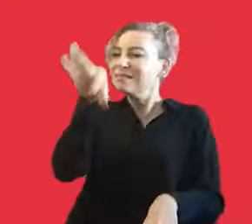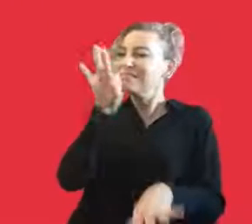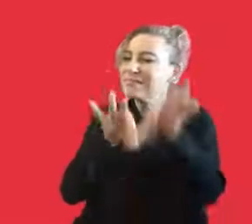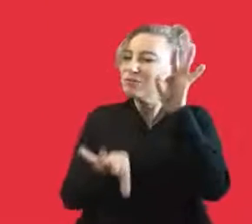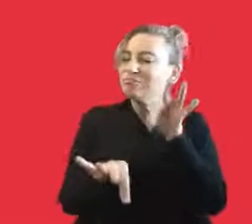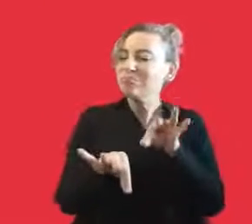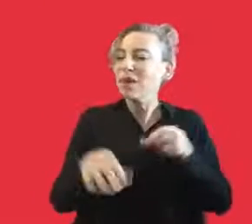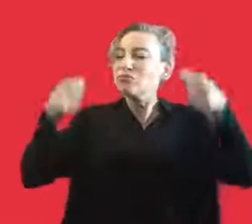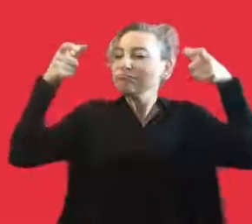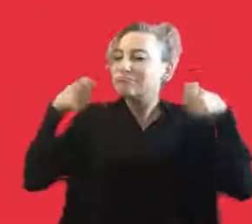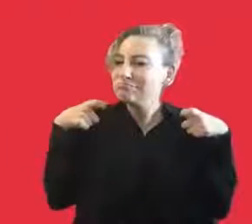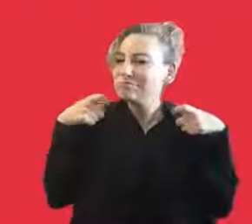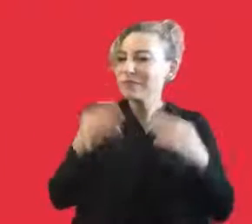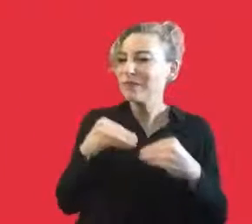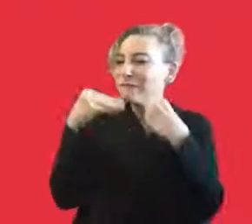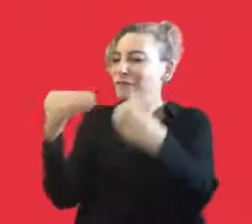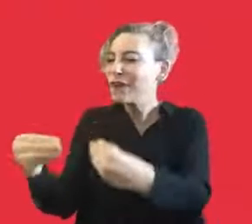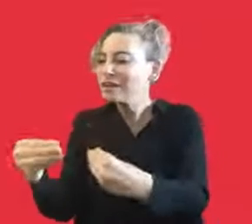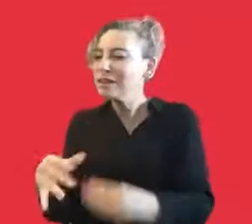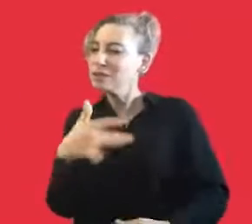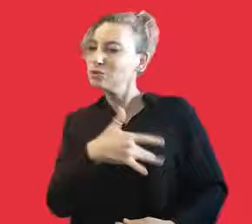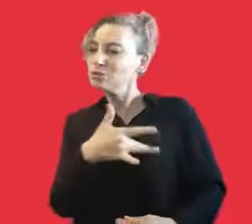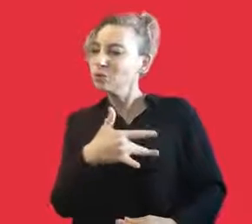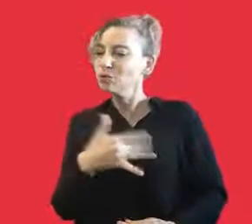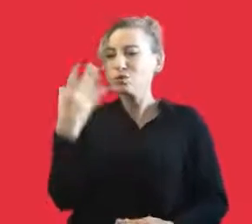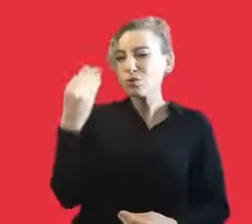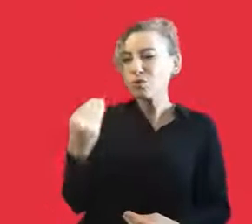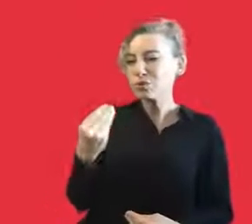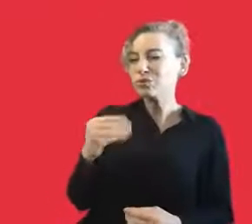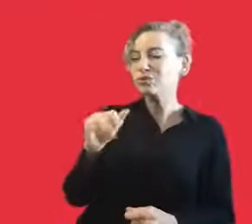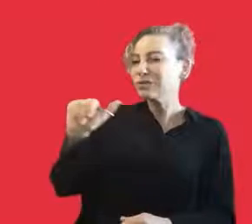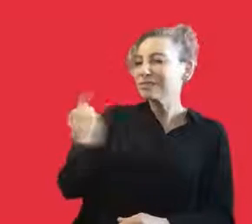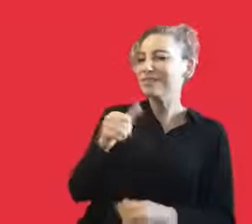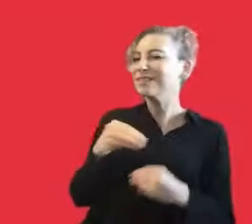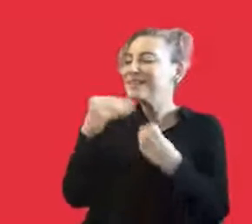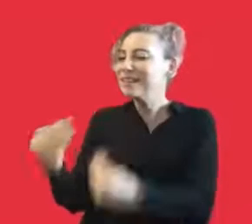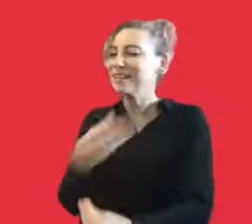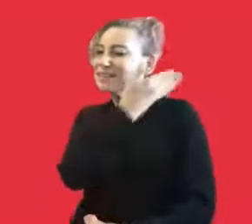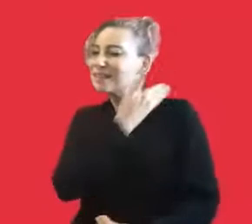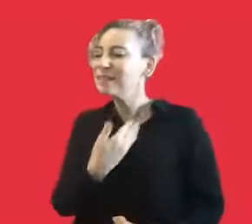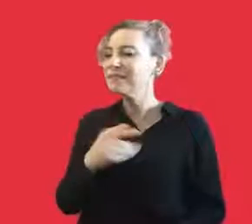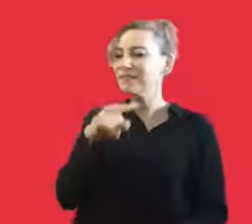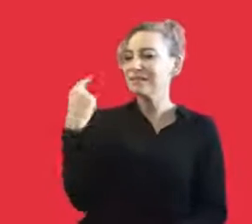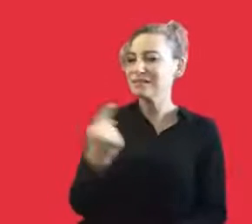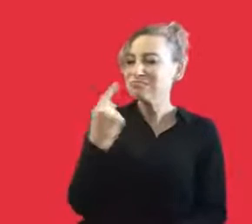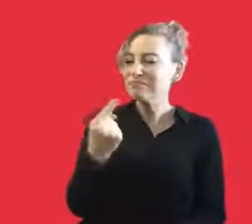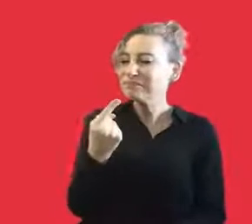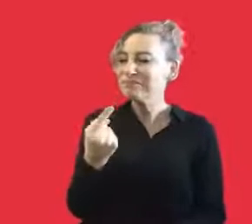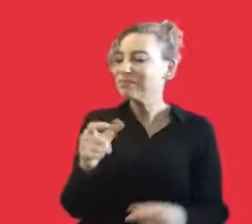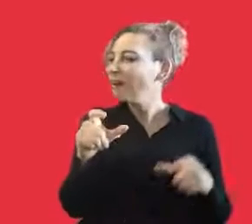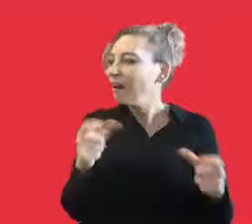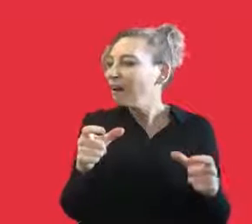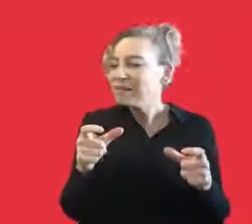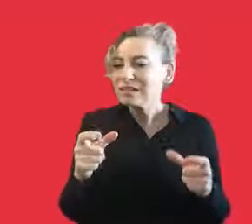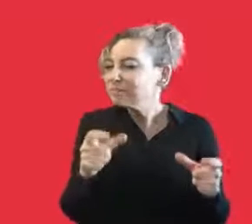choices, your preferences, your responsibilities, and your beliefs, and what you like and what